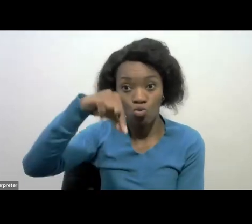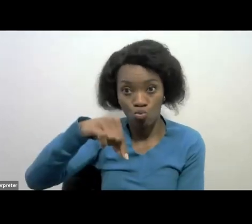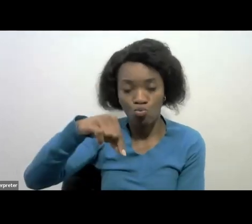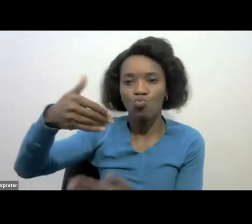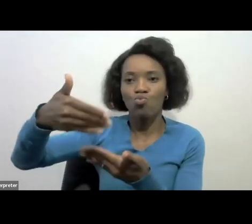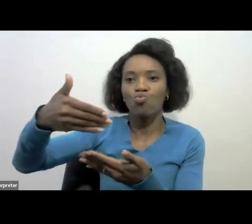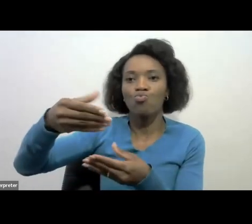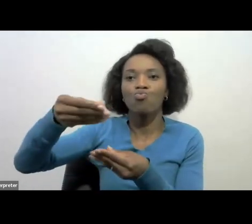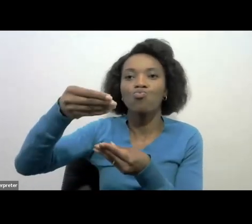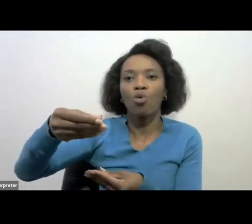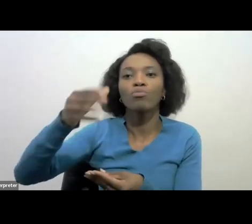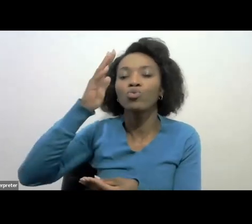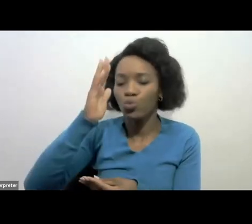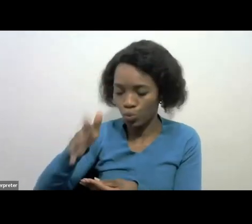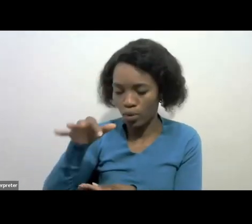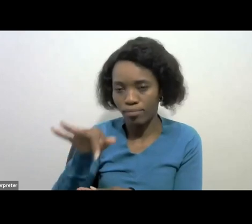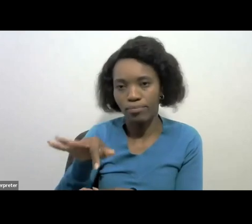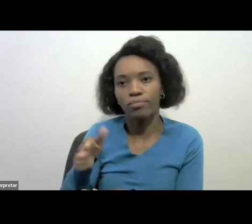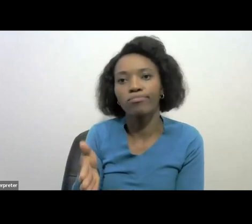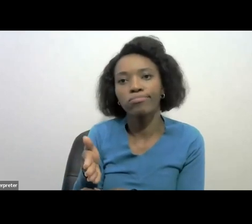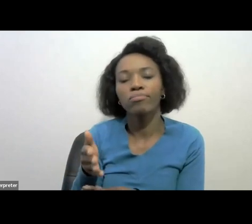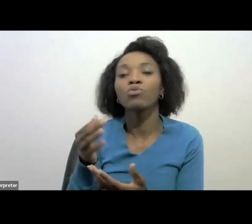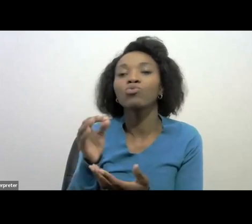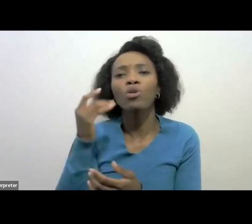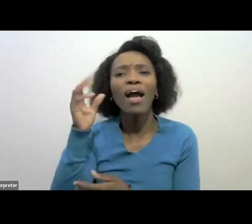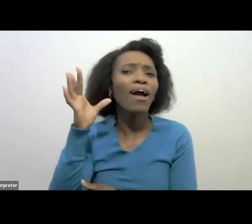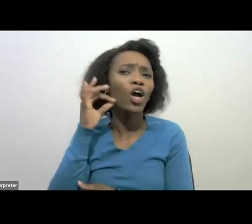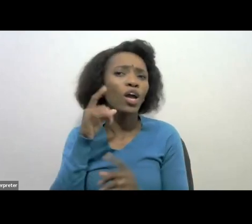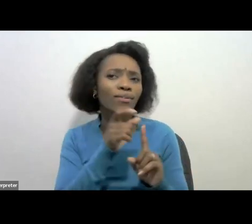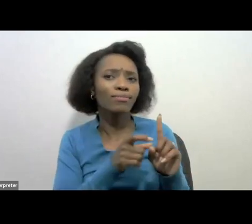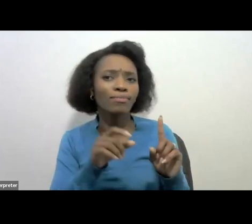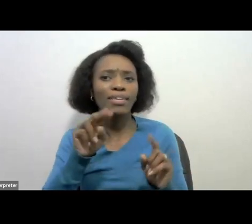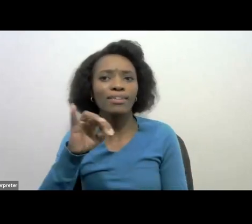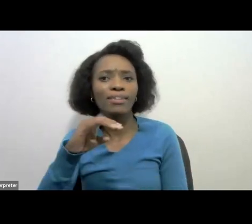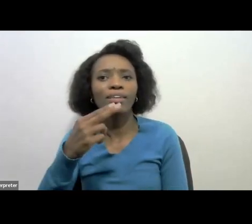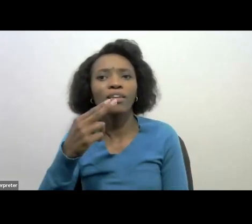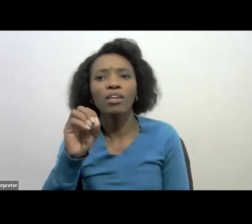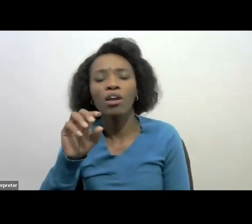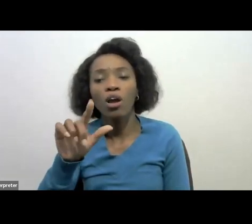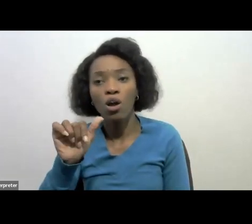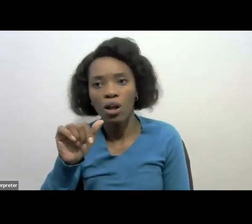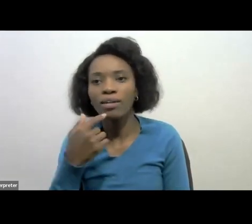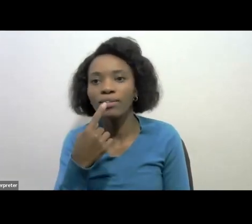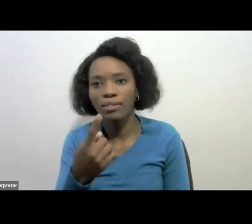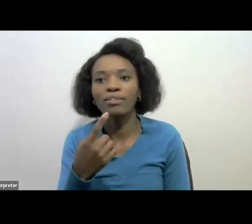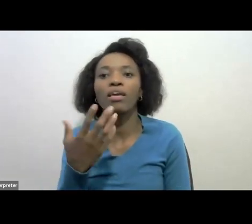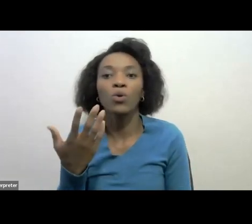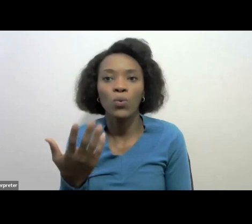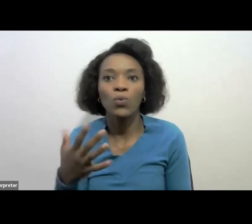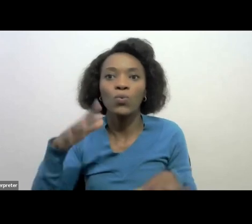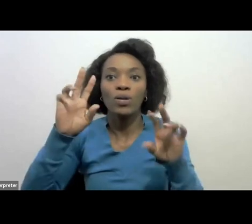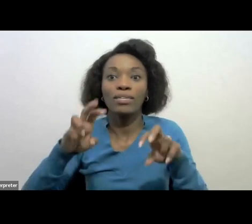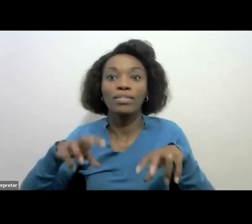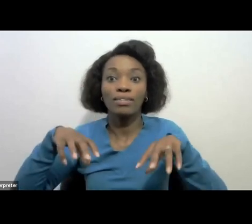you can always refer back to it I heard Nicholas saying that he is in load shading and thank God that he had made